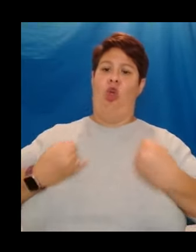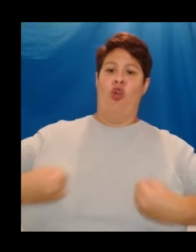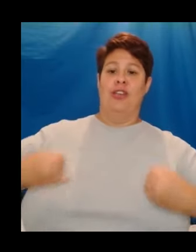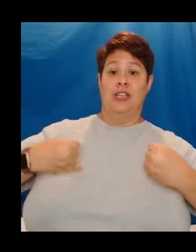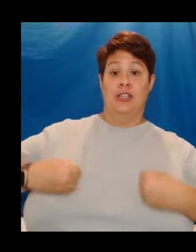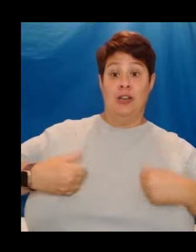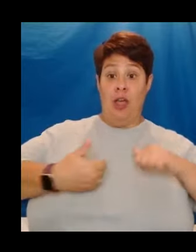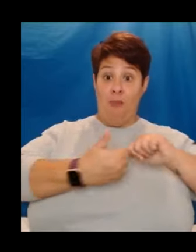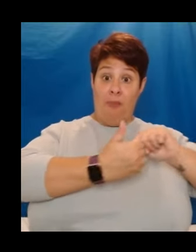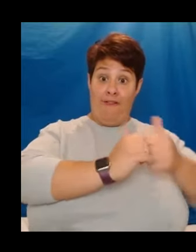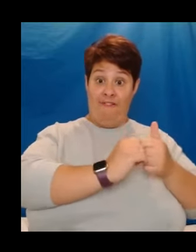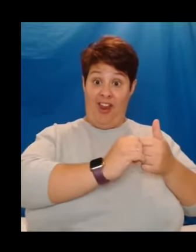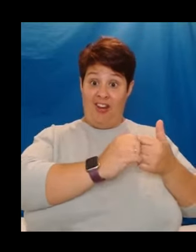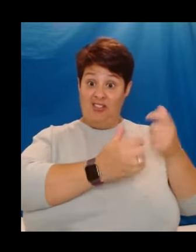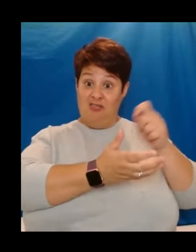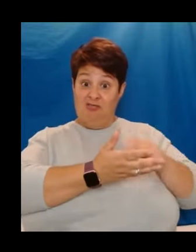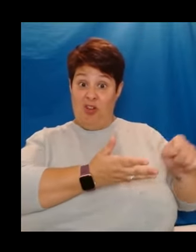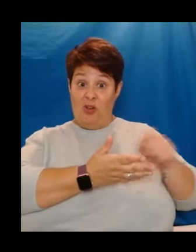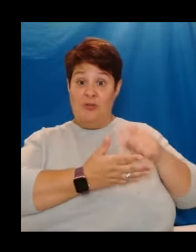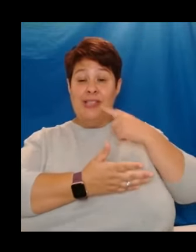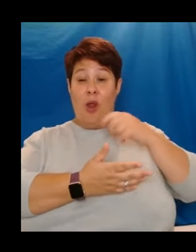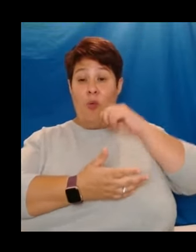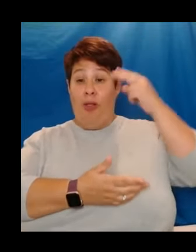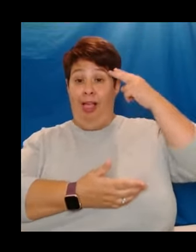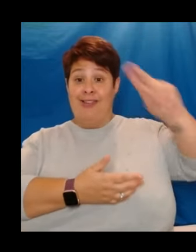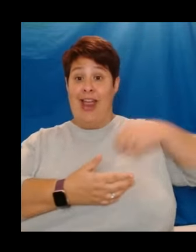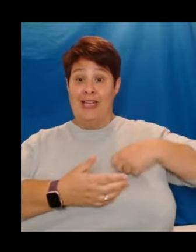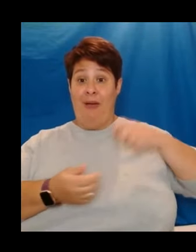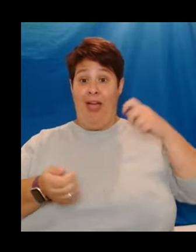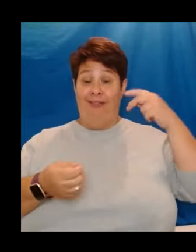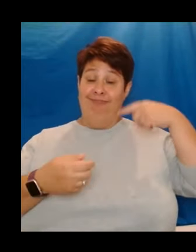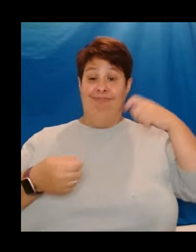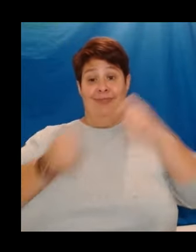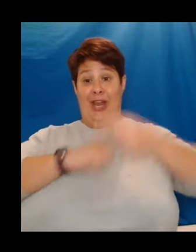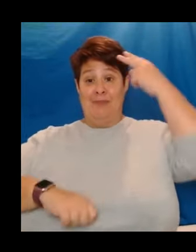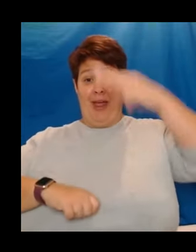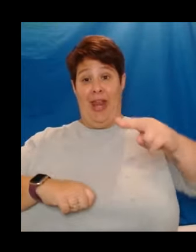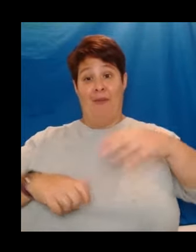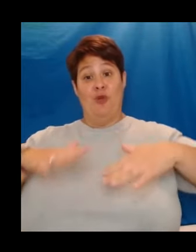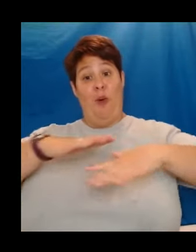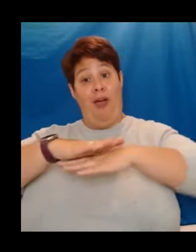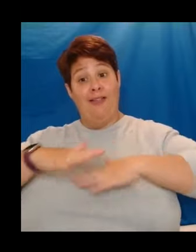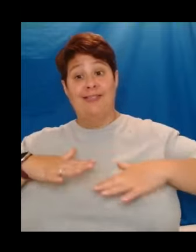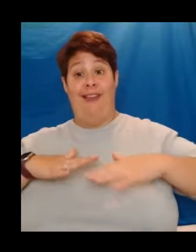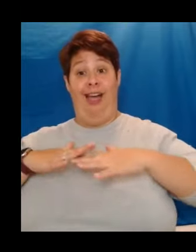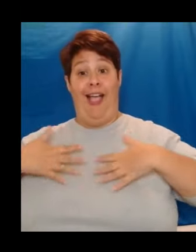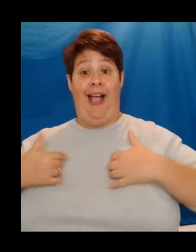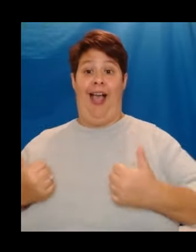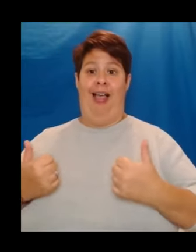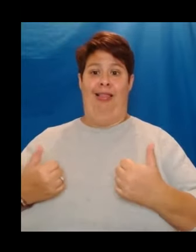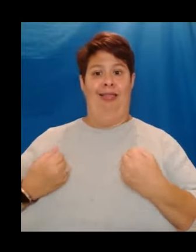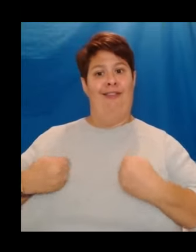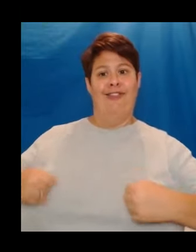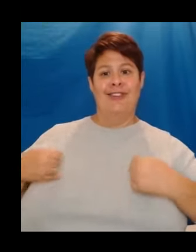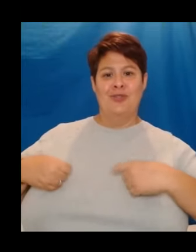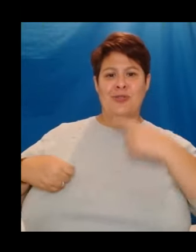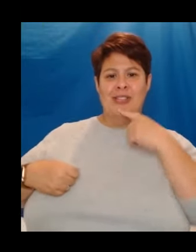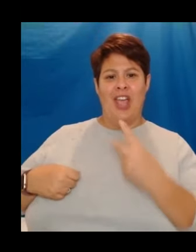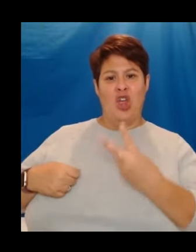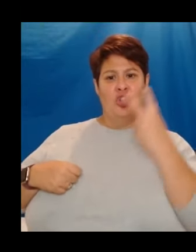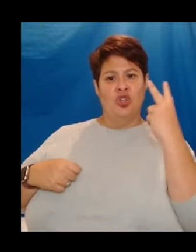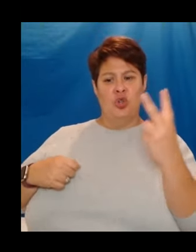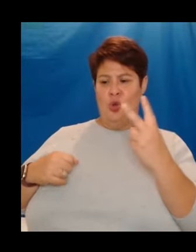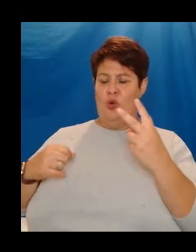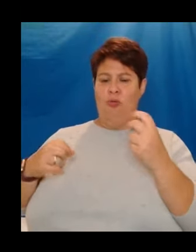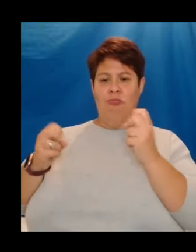wrote to me at one point that she was going to change her name to underlying health condition. That idea, that ridiculous idea of saying that there are two ranks of deaths,